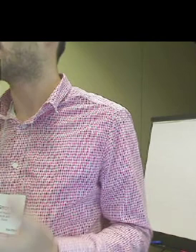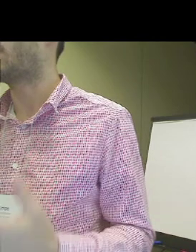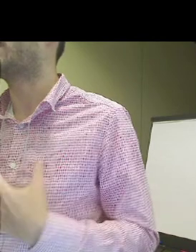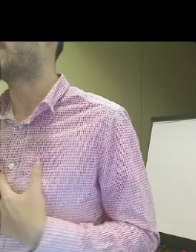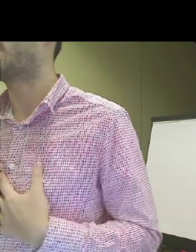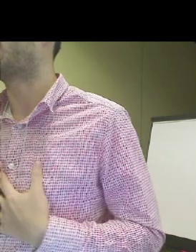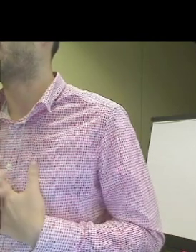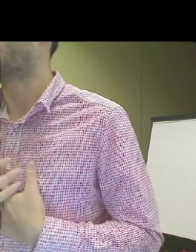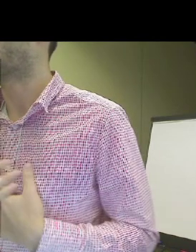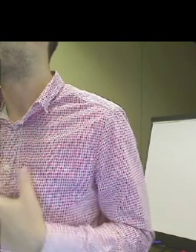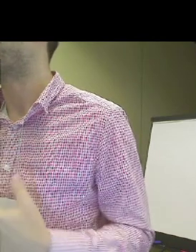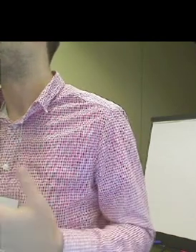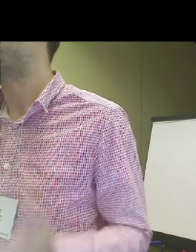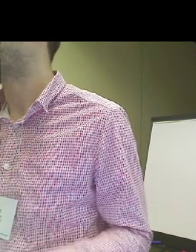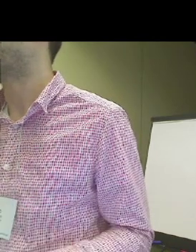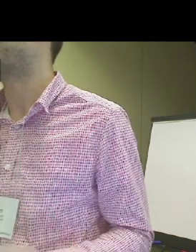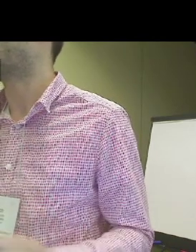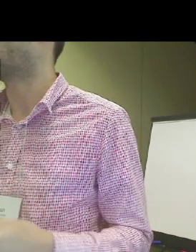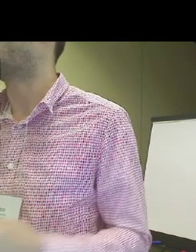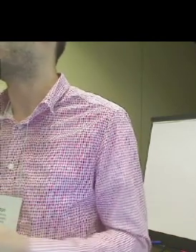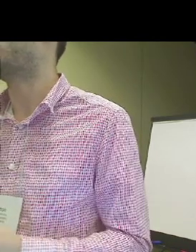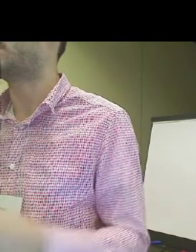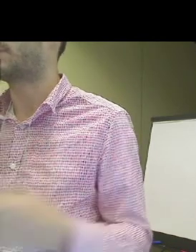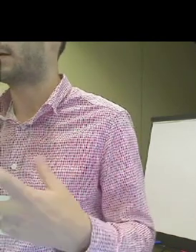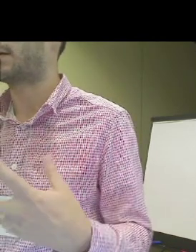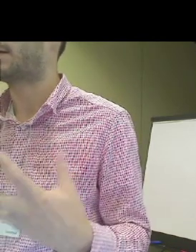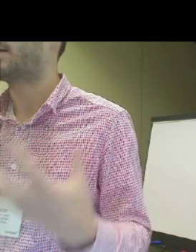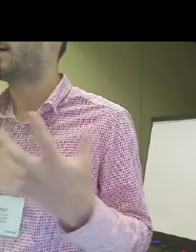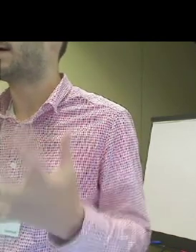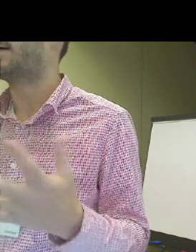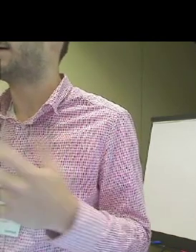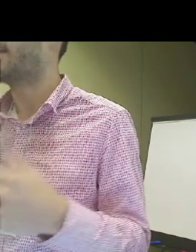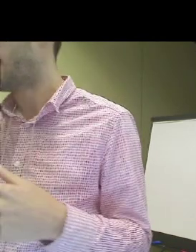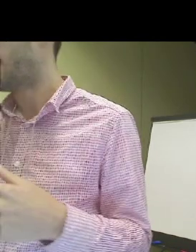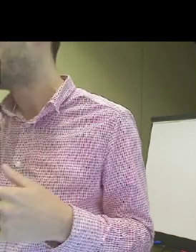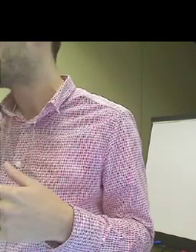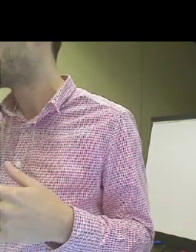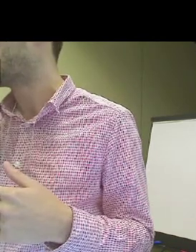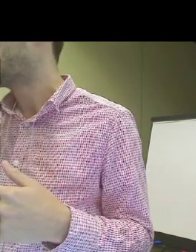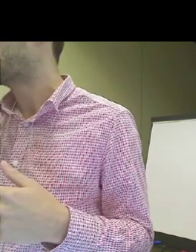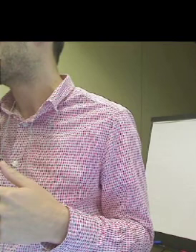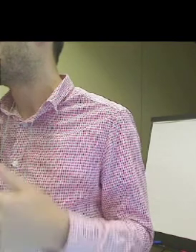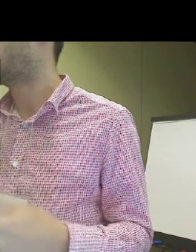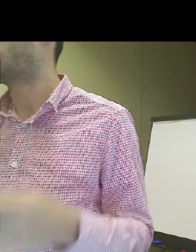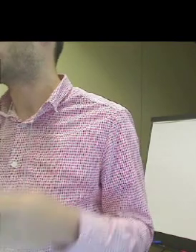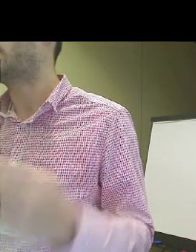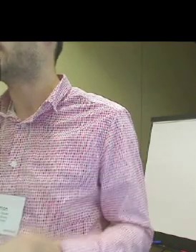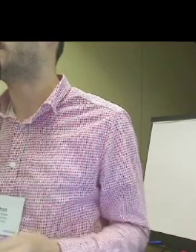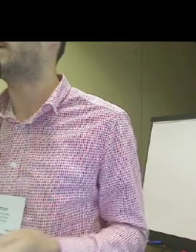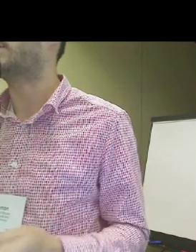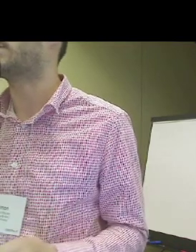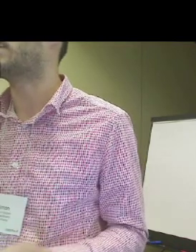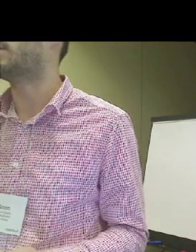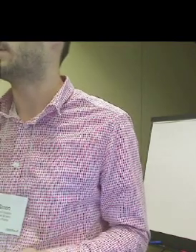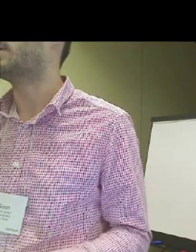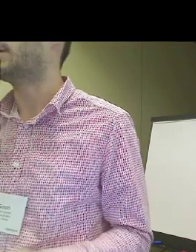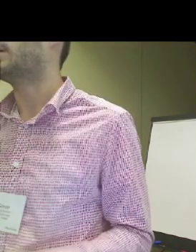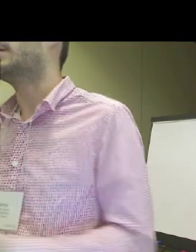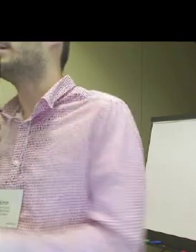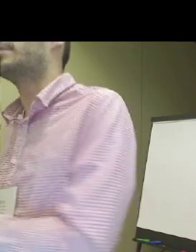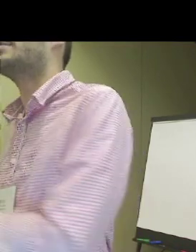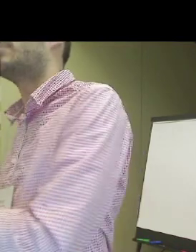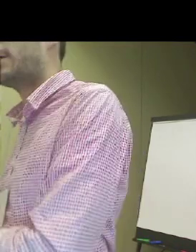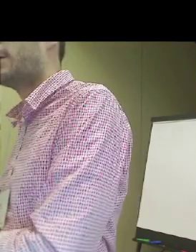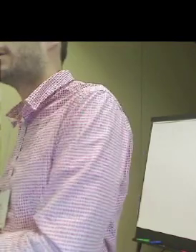to sell it. We are doing things to try to make things interesting and convenient and efficient. So we are really interested in,